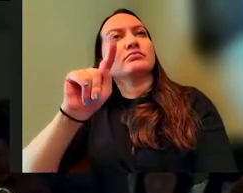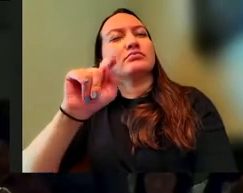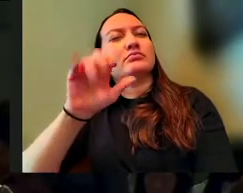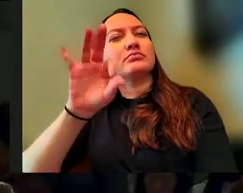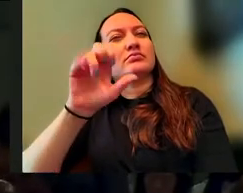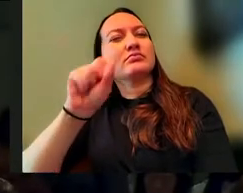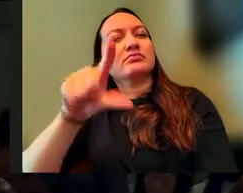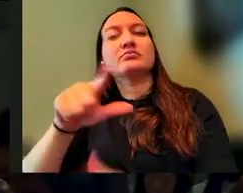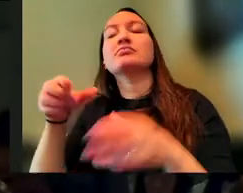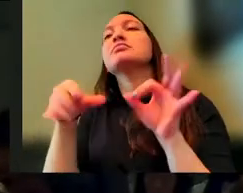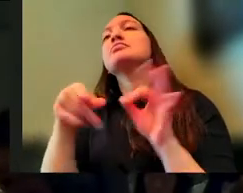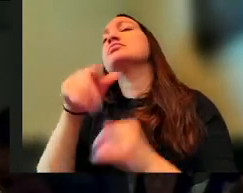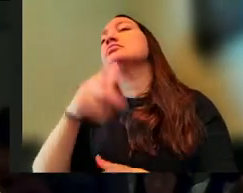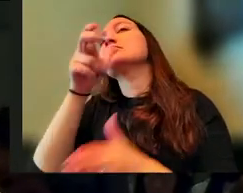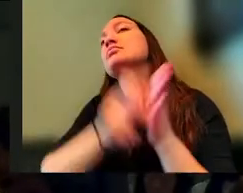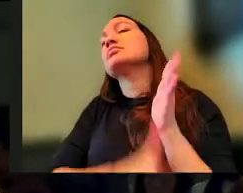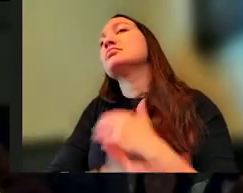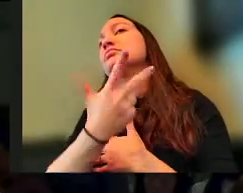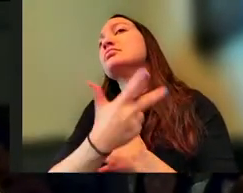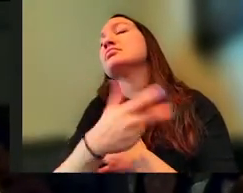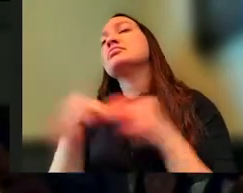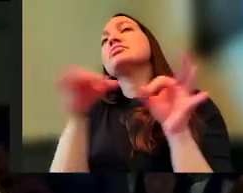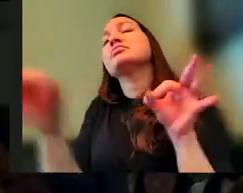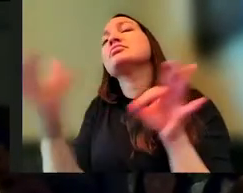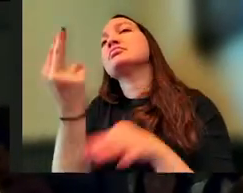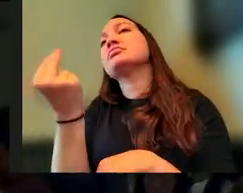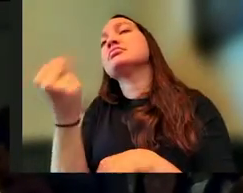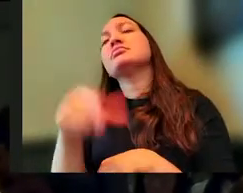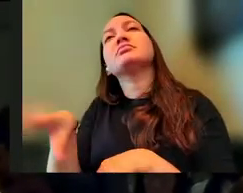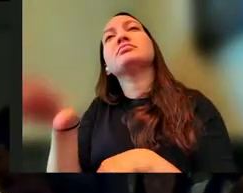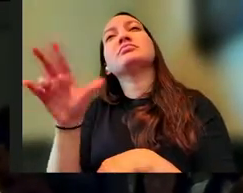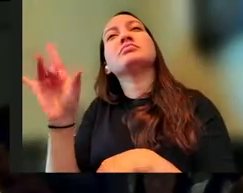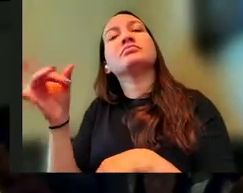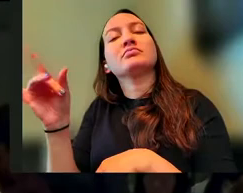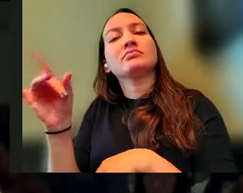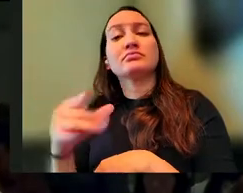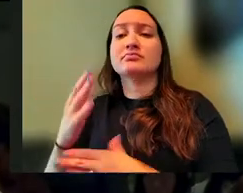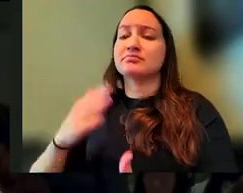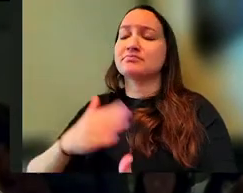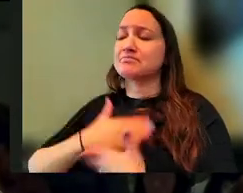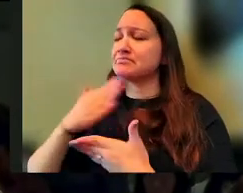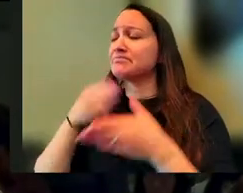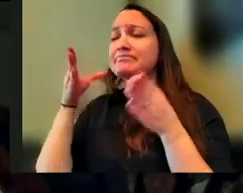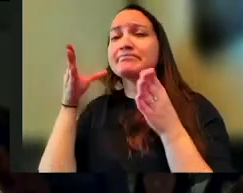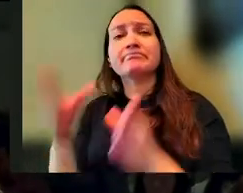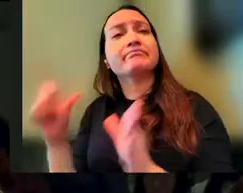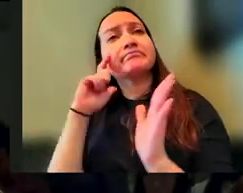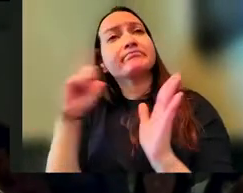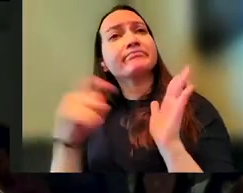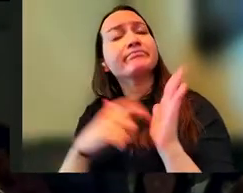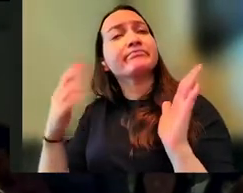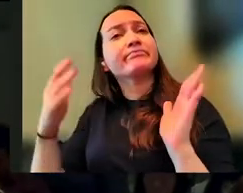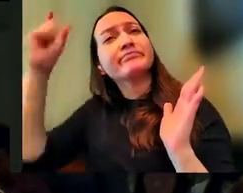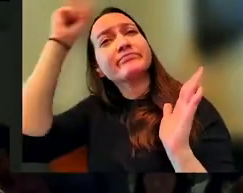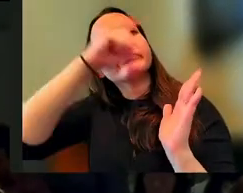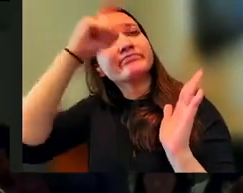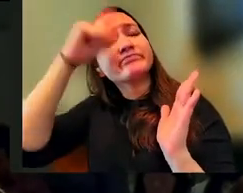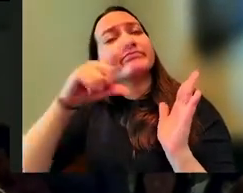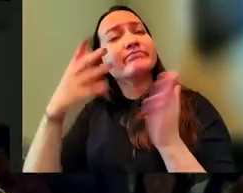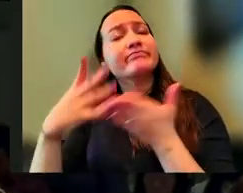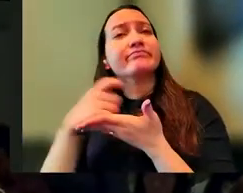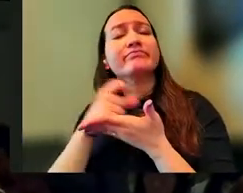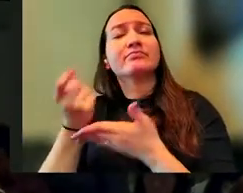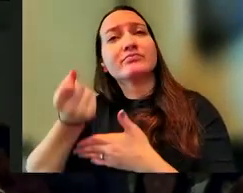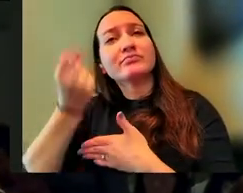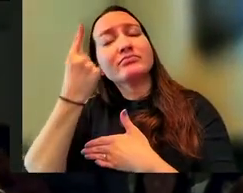This comes from Proverbs chapter 3, verses 13 through 18. So let's read. It says, joyful is the person who finds wisdom, the one who gains understanding,